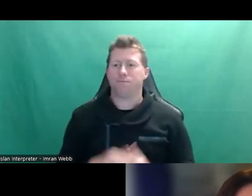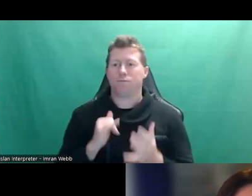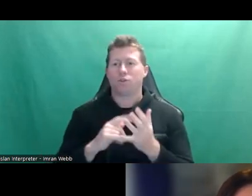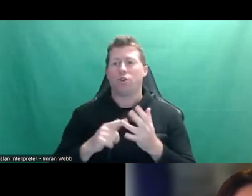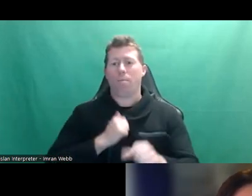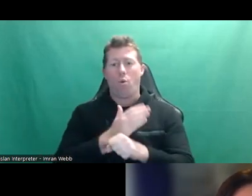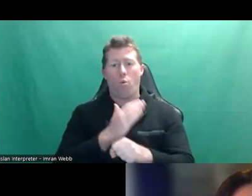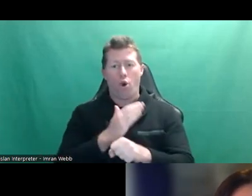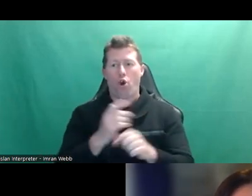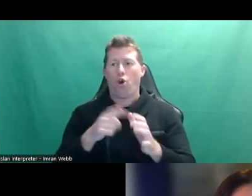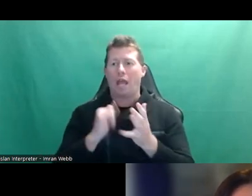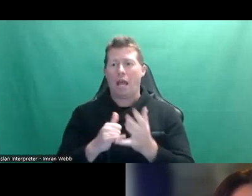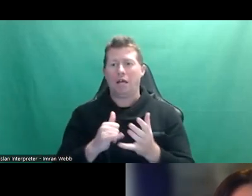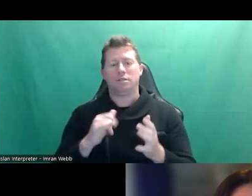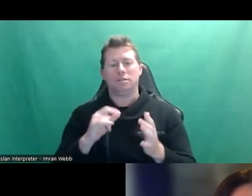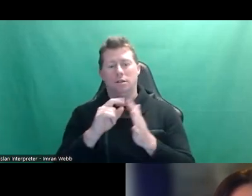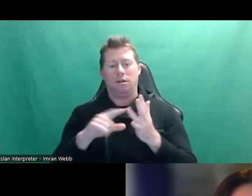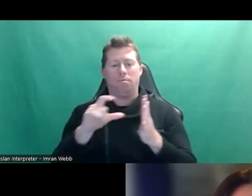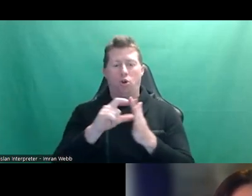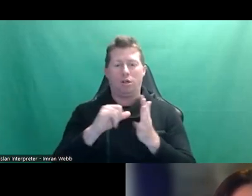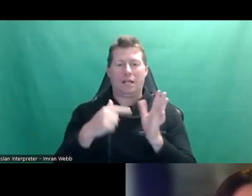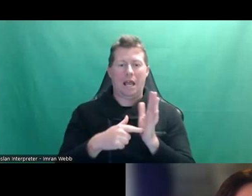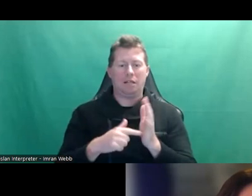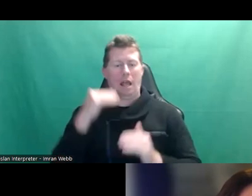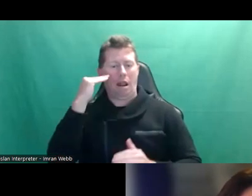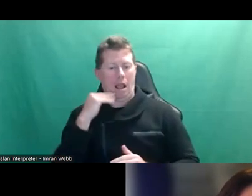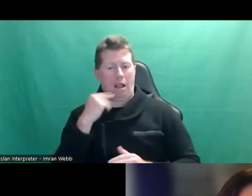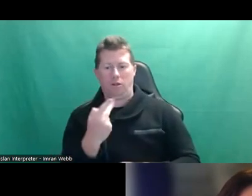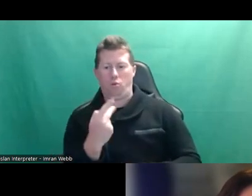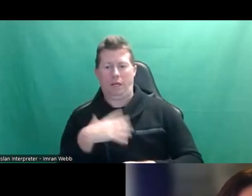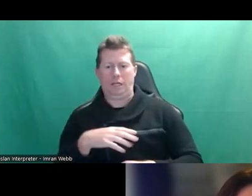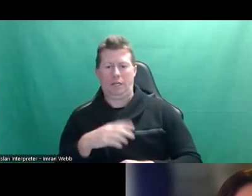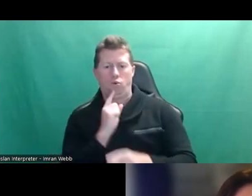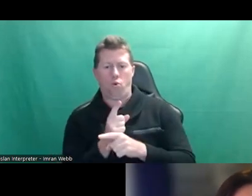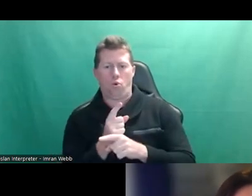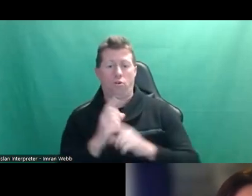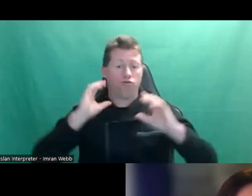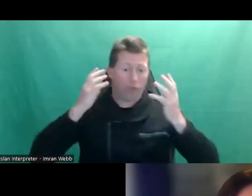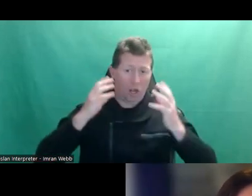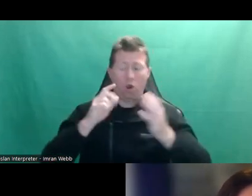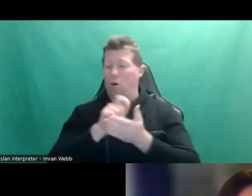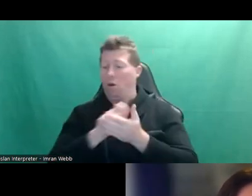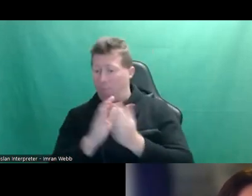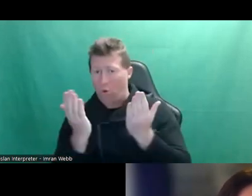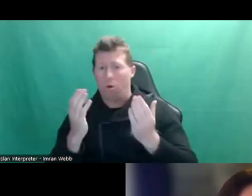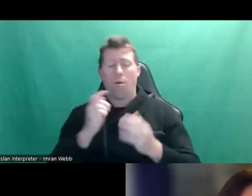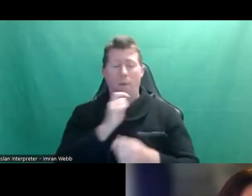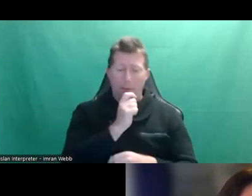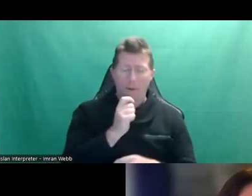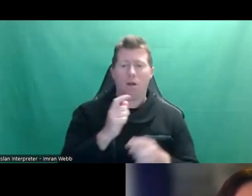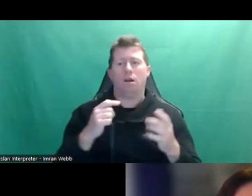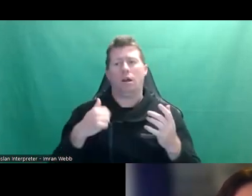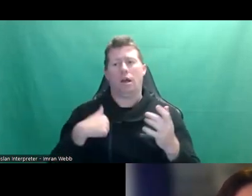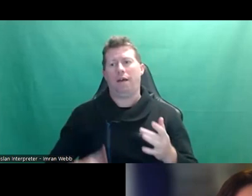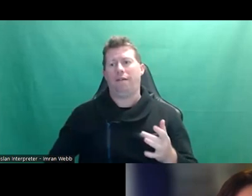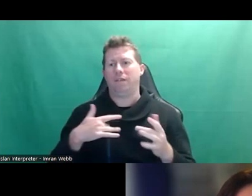work as a broadcaster on the podcast, Ladies, We Need to Talk, on radio, on KISS FM and through writing books with Dr. Melissa, I really feel